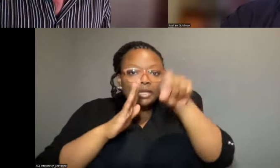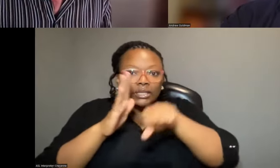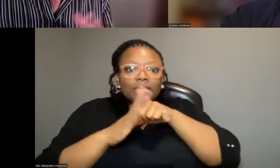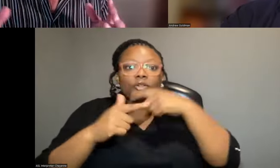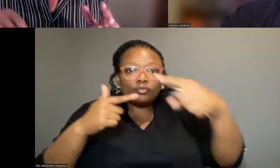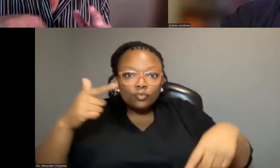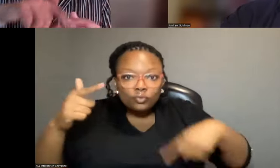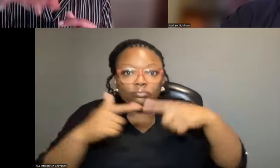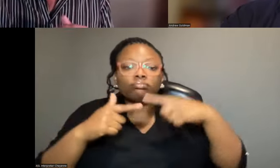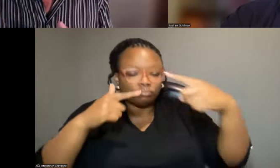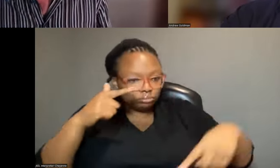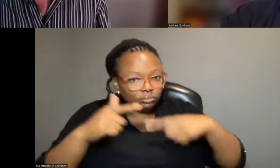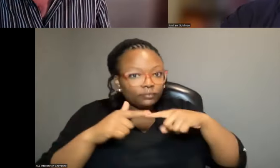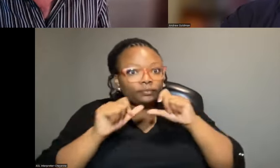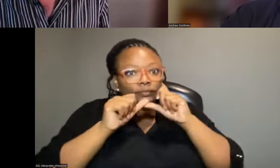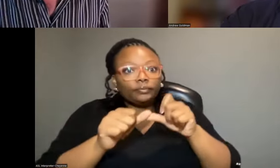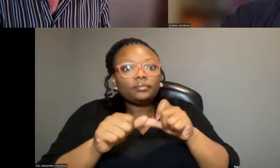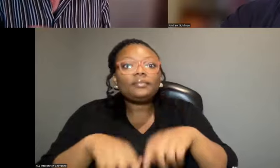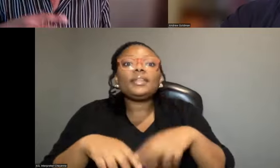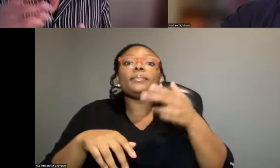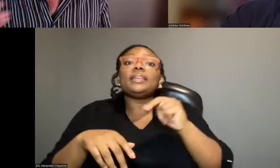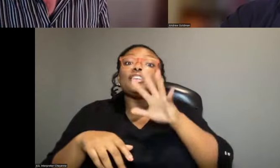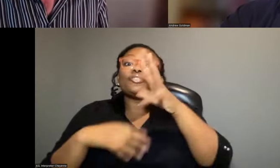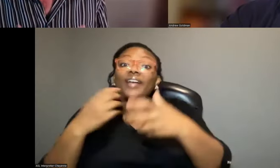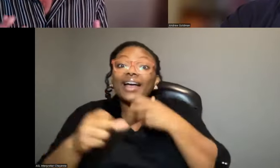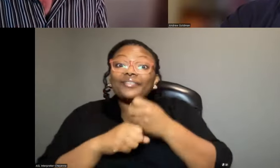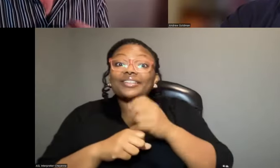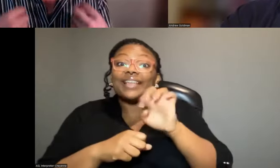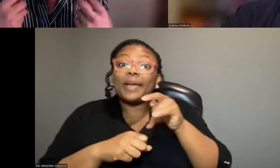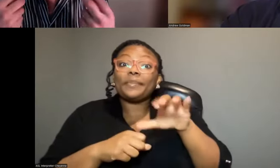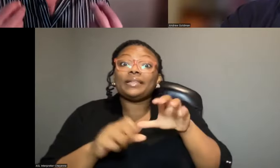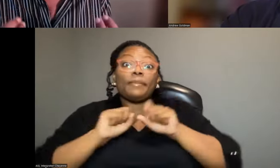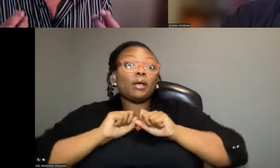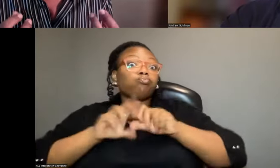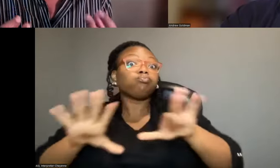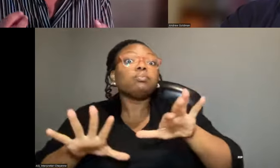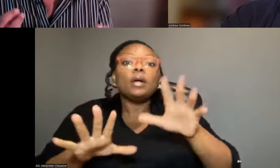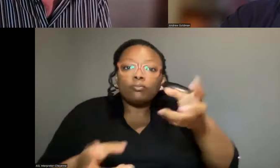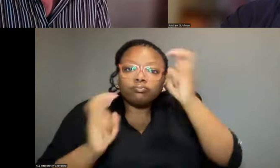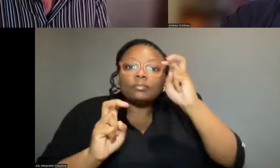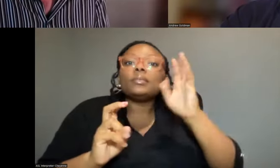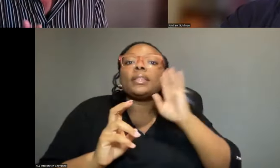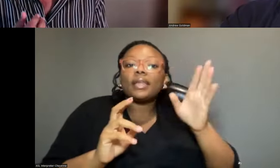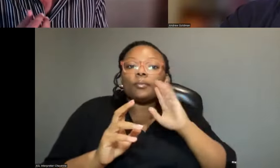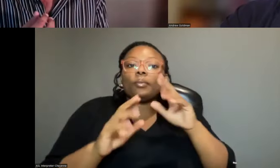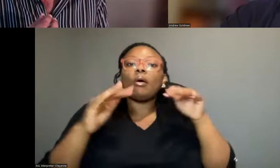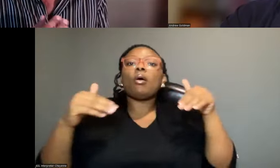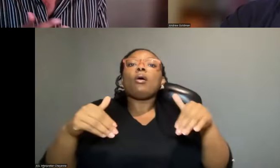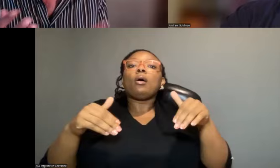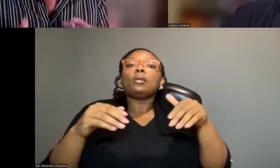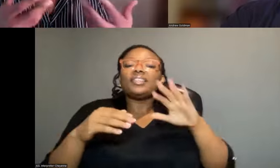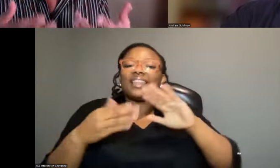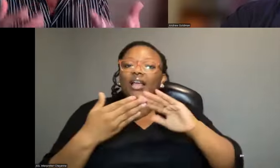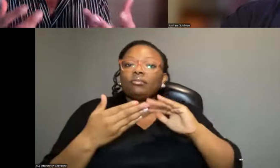also these five-year cyclical epidemics that break out that are much more debilitating to the local